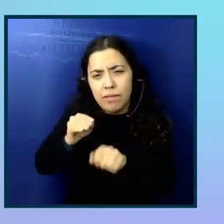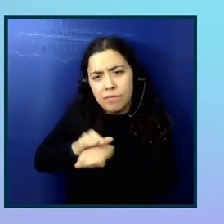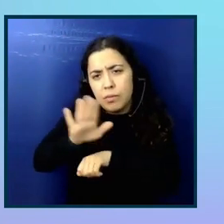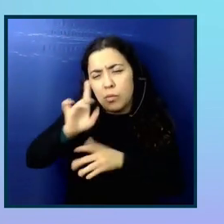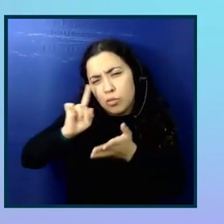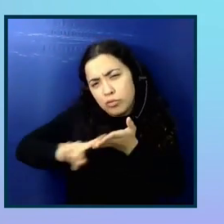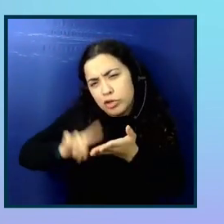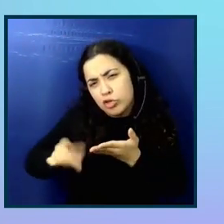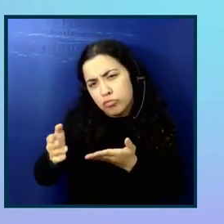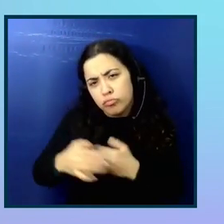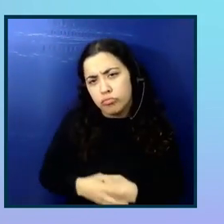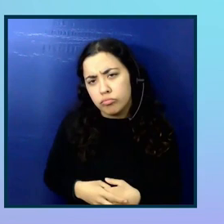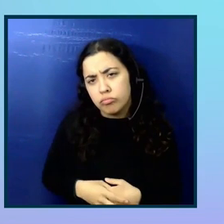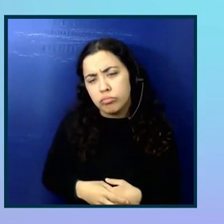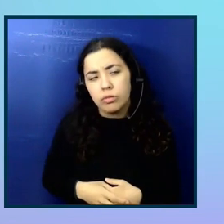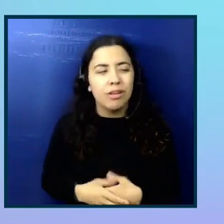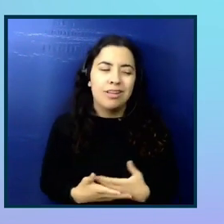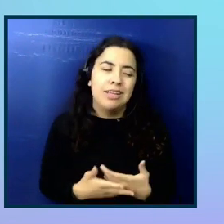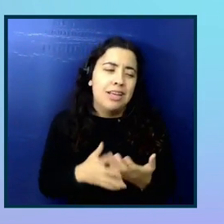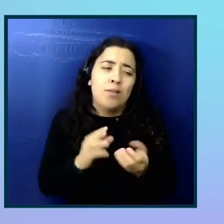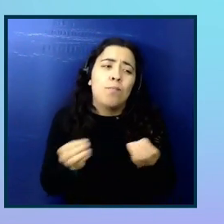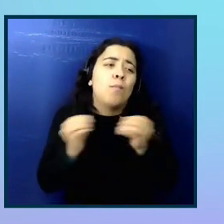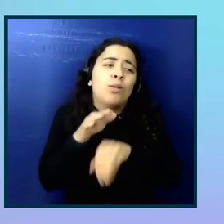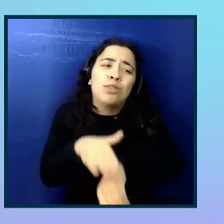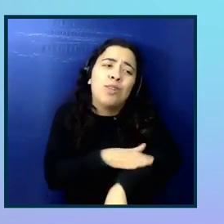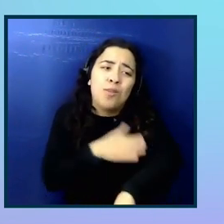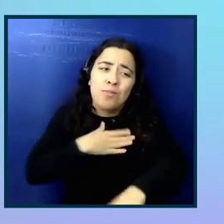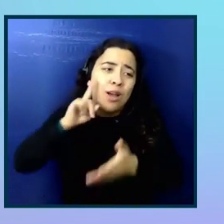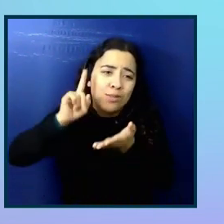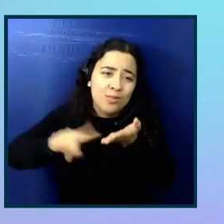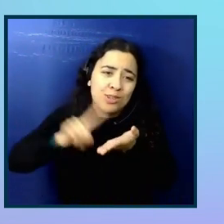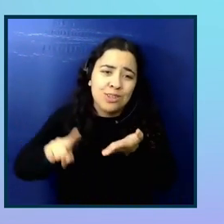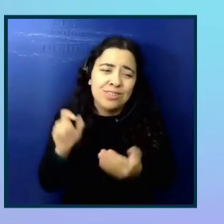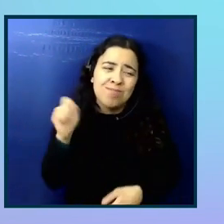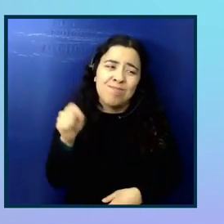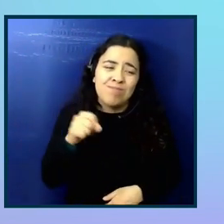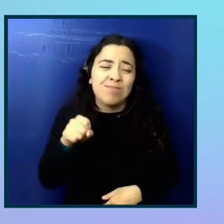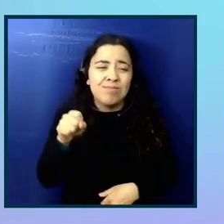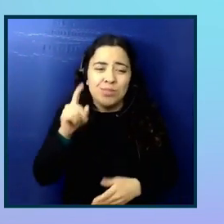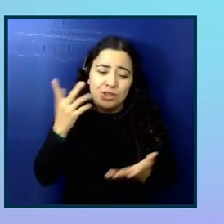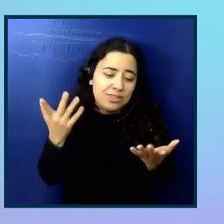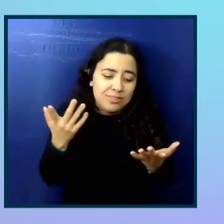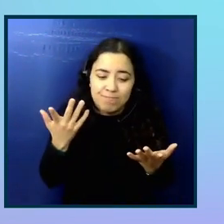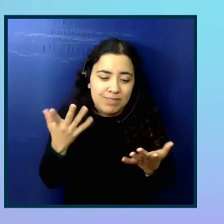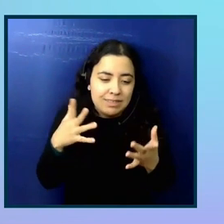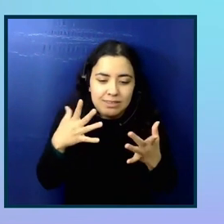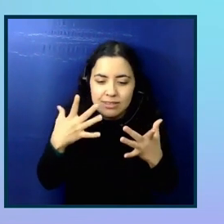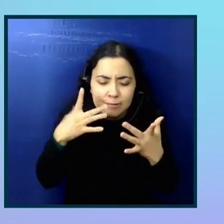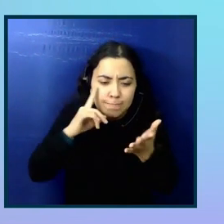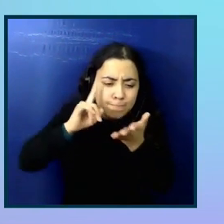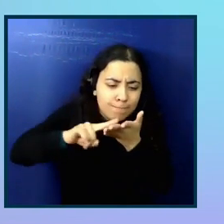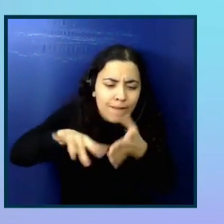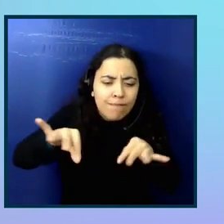It just slowed it down. So yeah, we just had to find out what we needed to